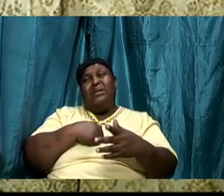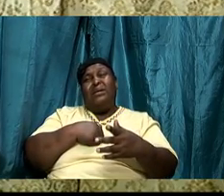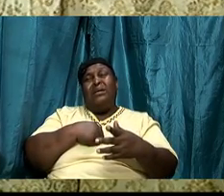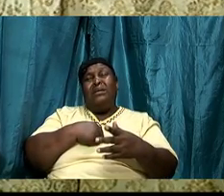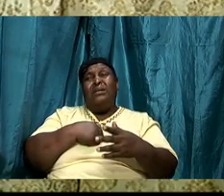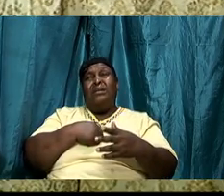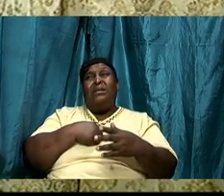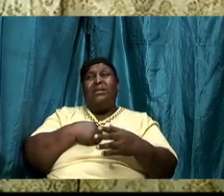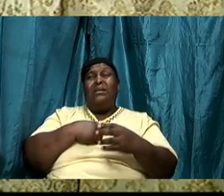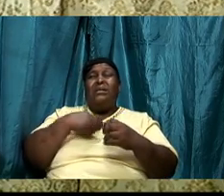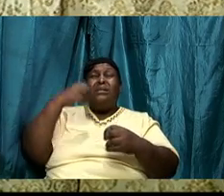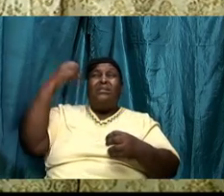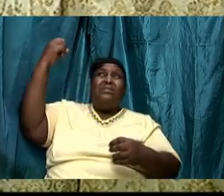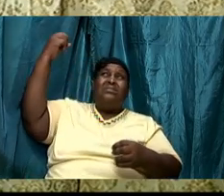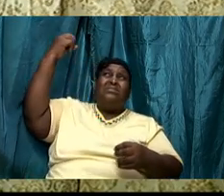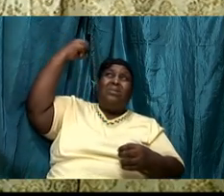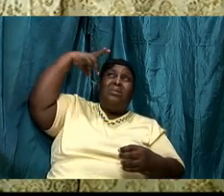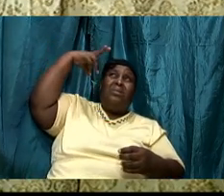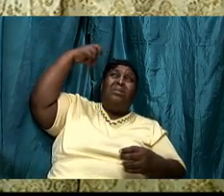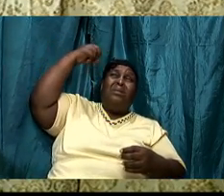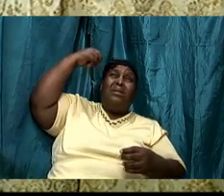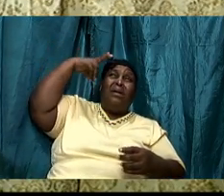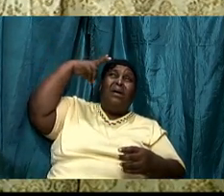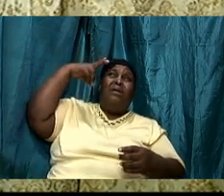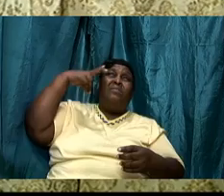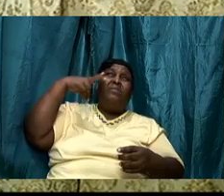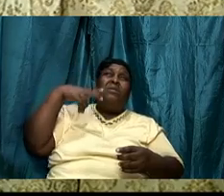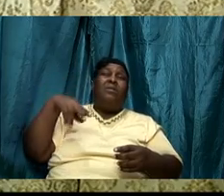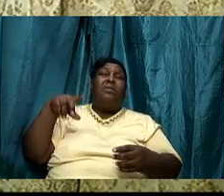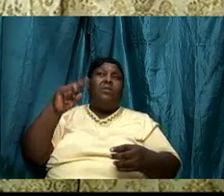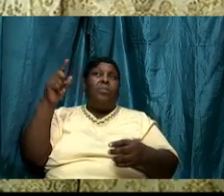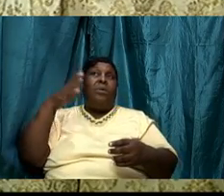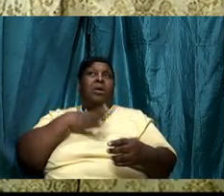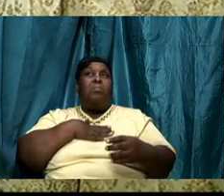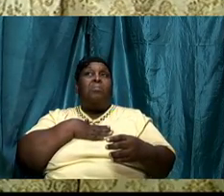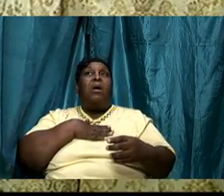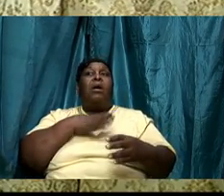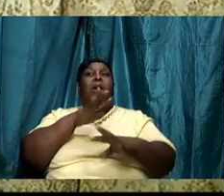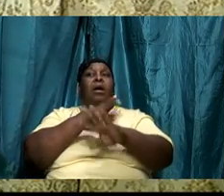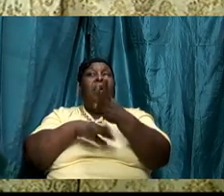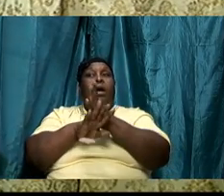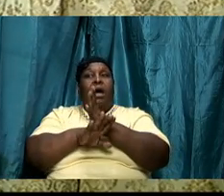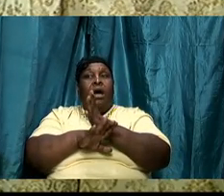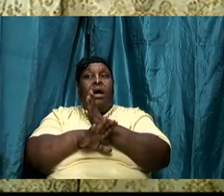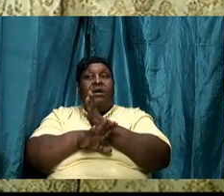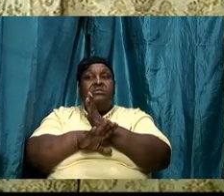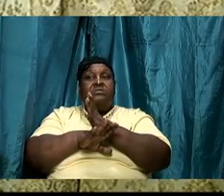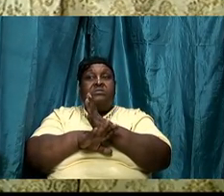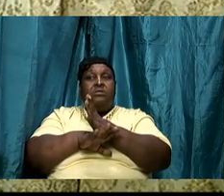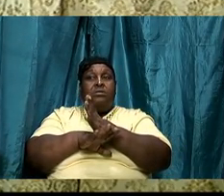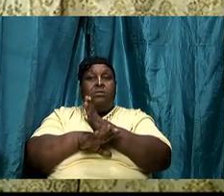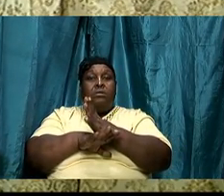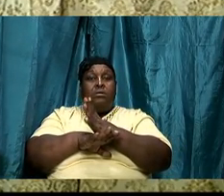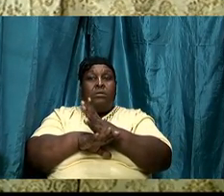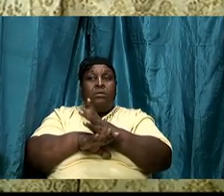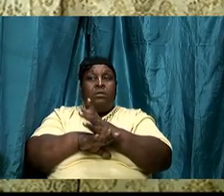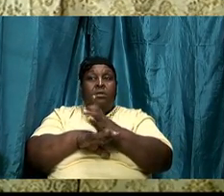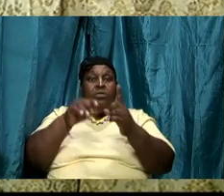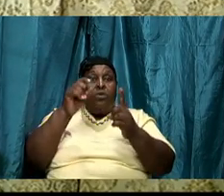and open to where my hands were God Almighty the word was spot on